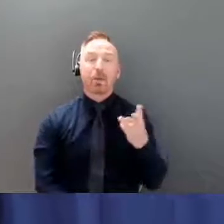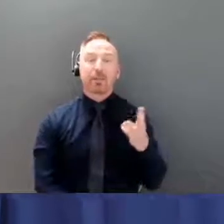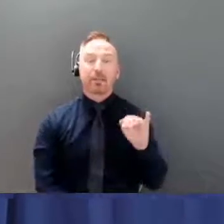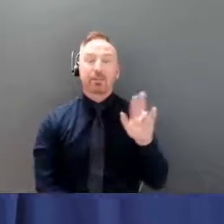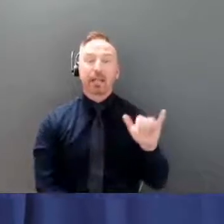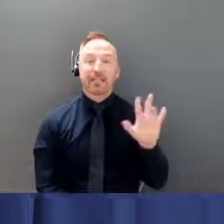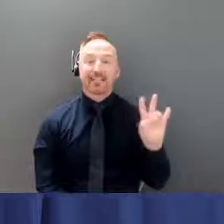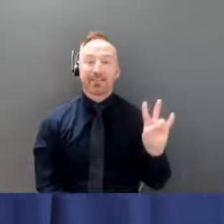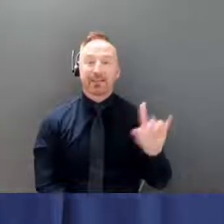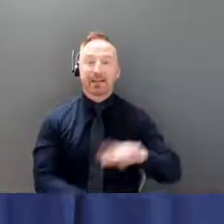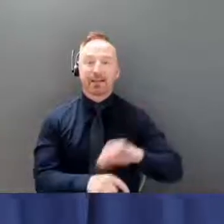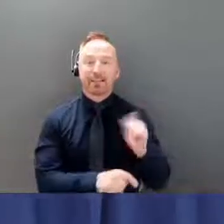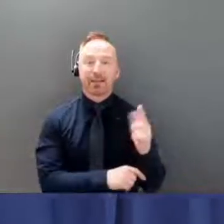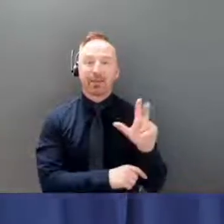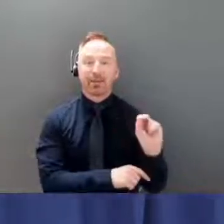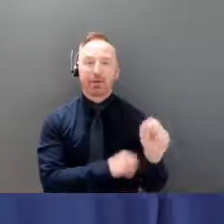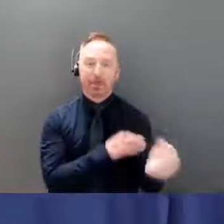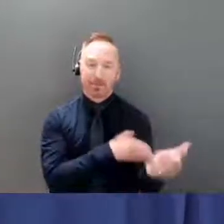.30 a.m.